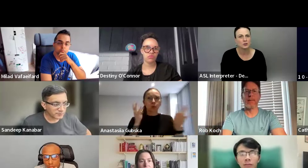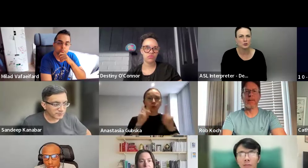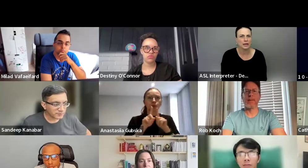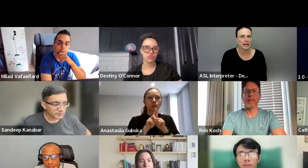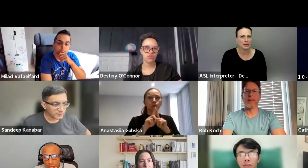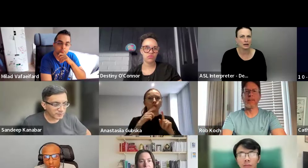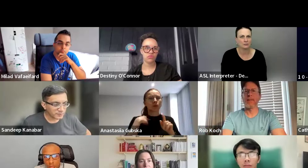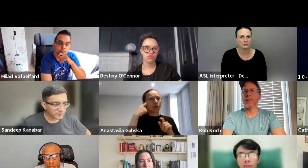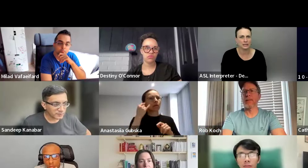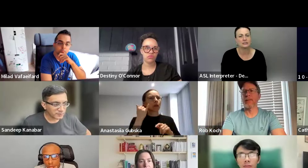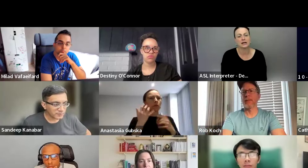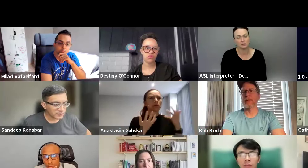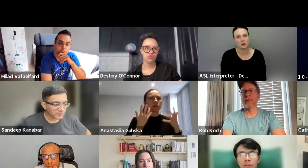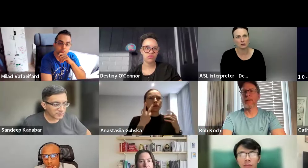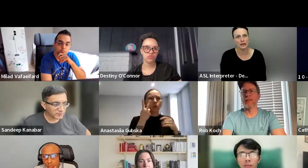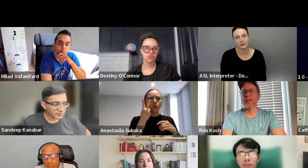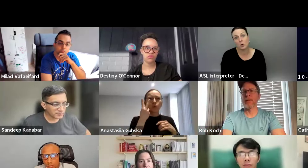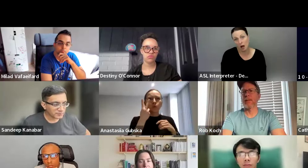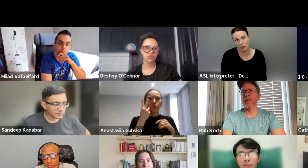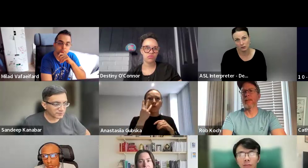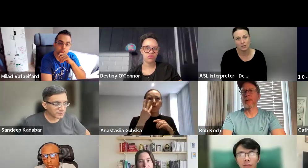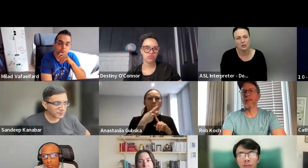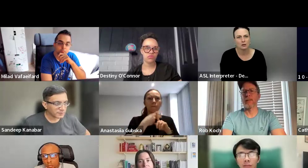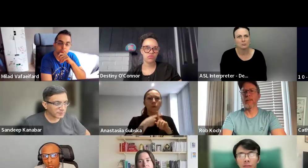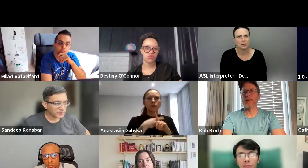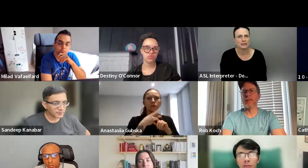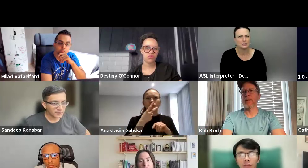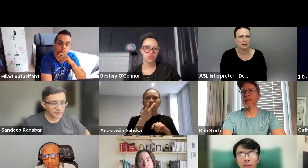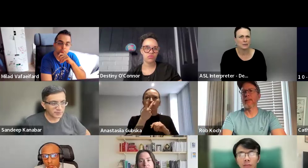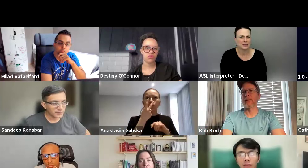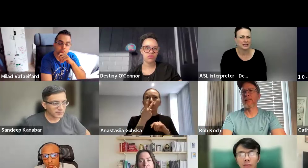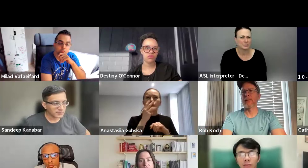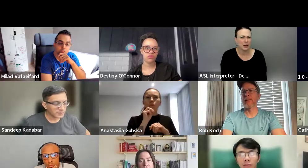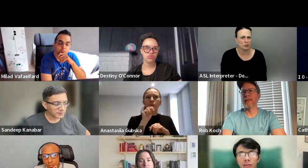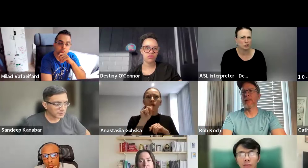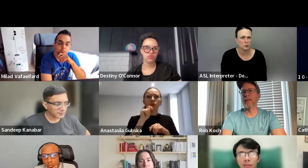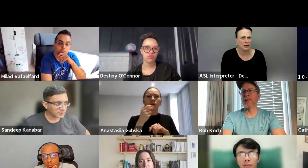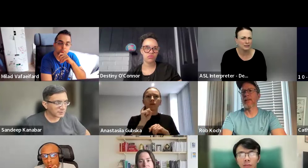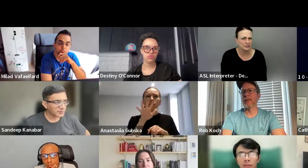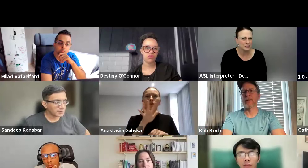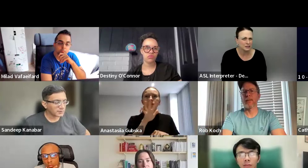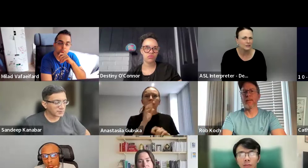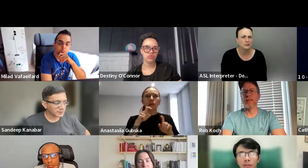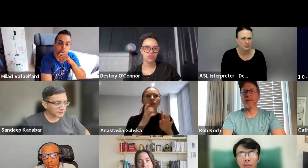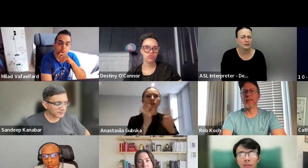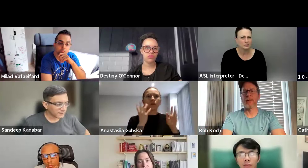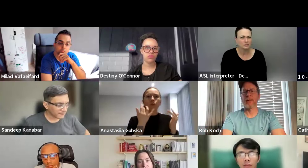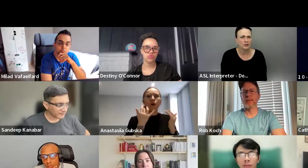So UK, um, tends to have a long line as well, but, um, I think it's about two months